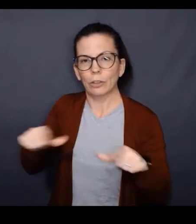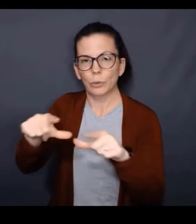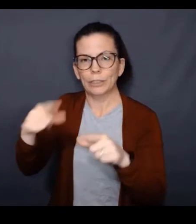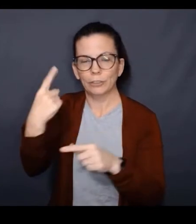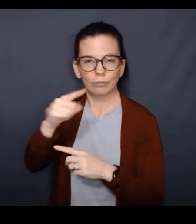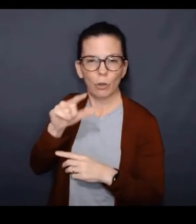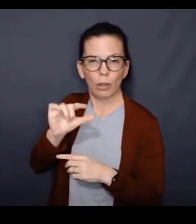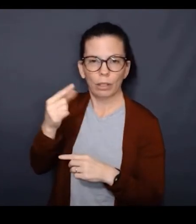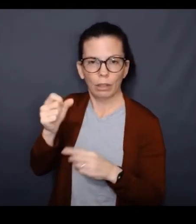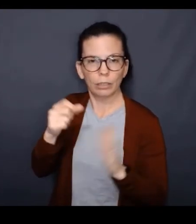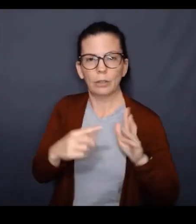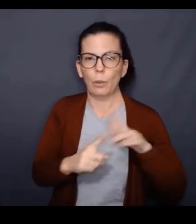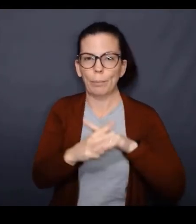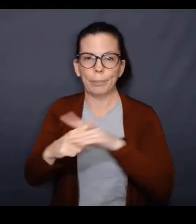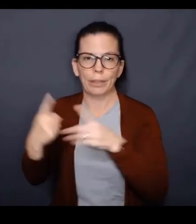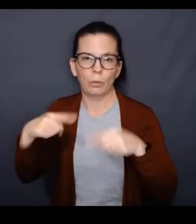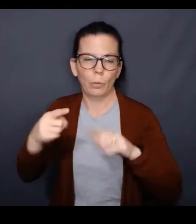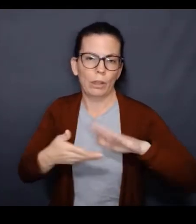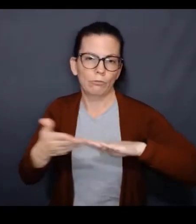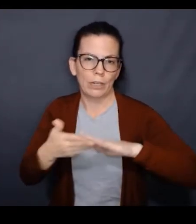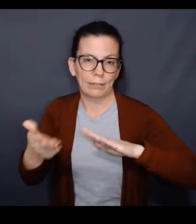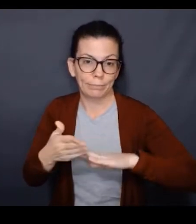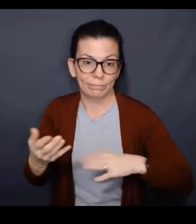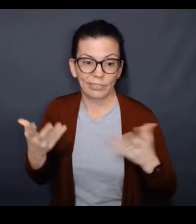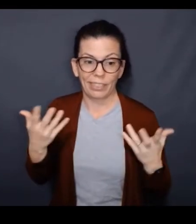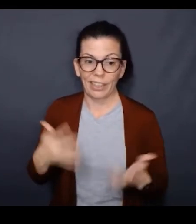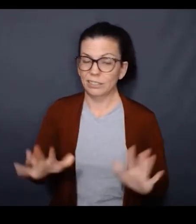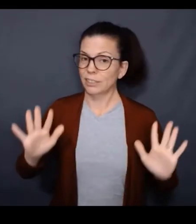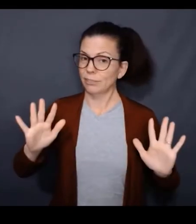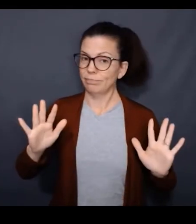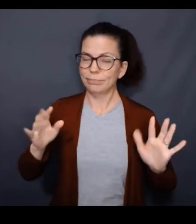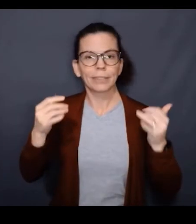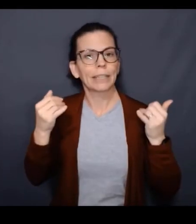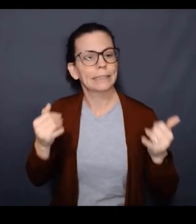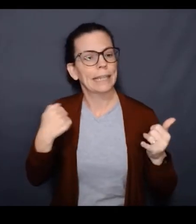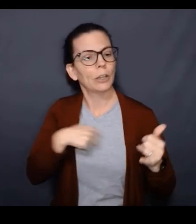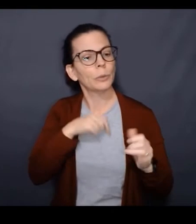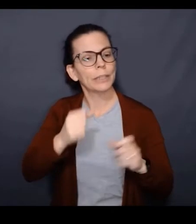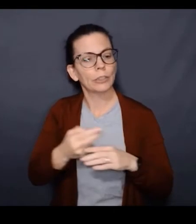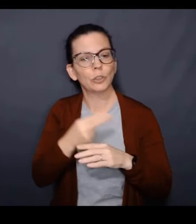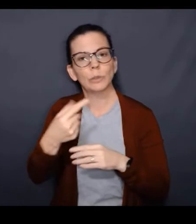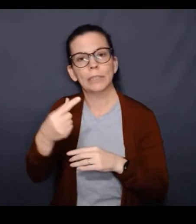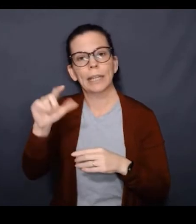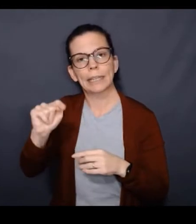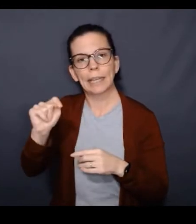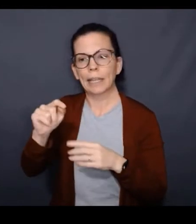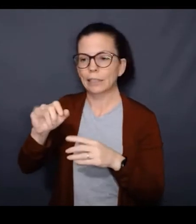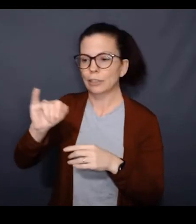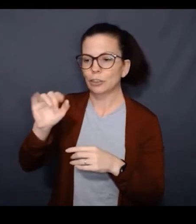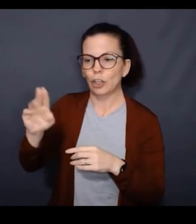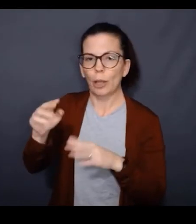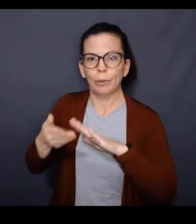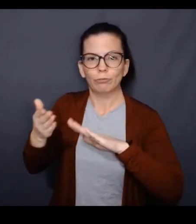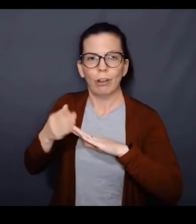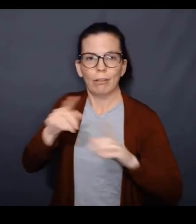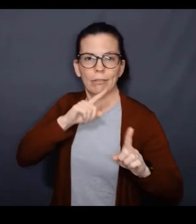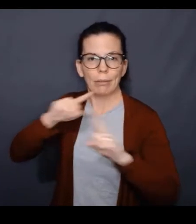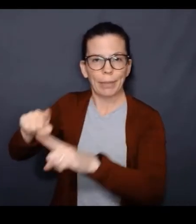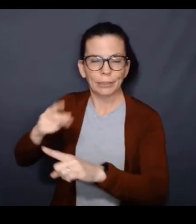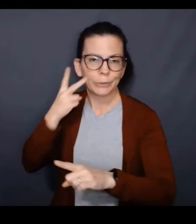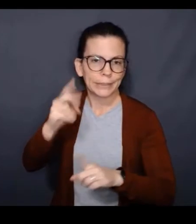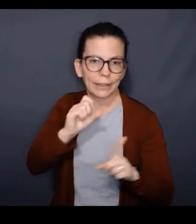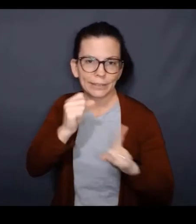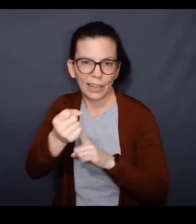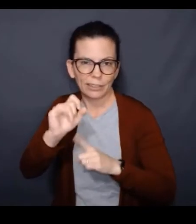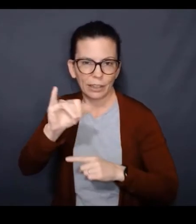location for your logs that will be populated while the job is running. And that's it. Now we can use the get job run command